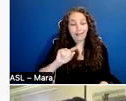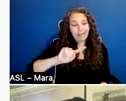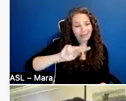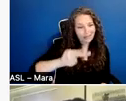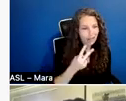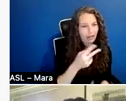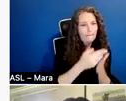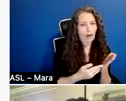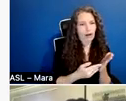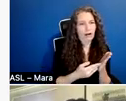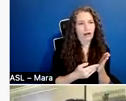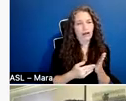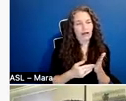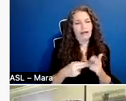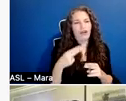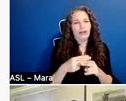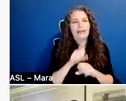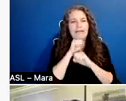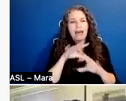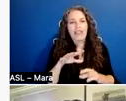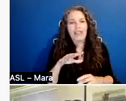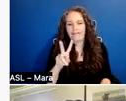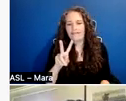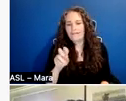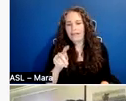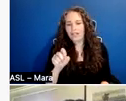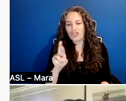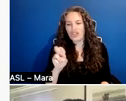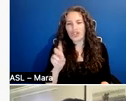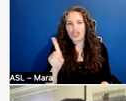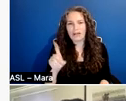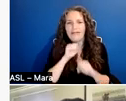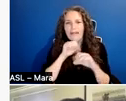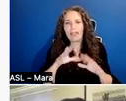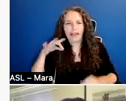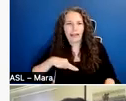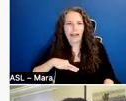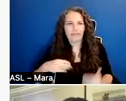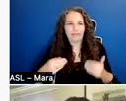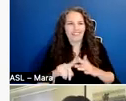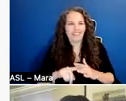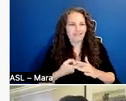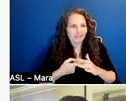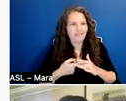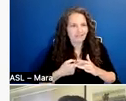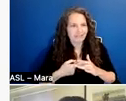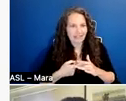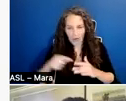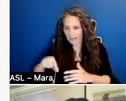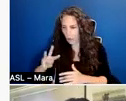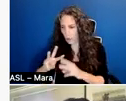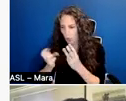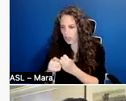Ventured, Nothing Gained, Getting Started, a workshop that we devised about getting started in